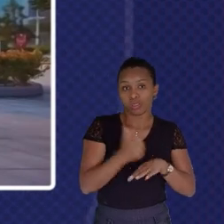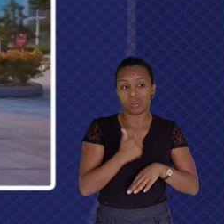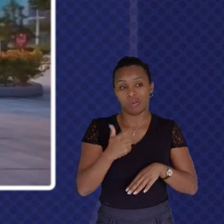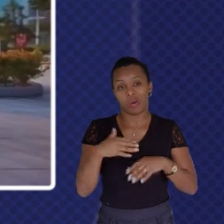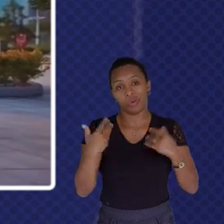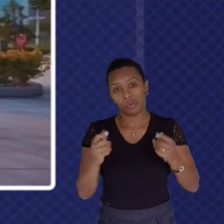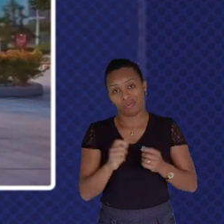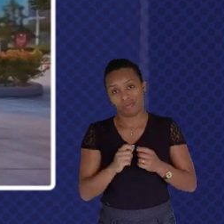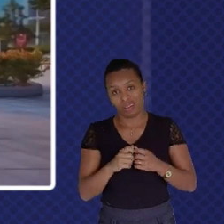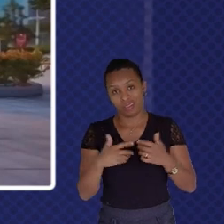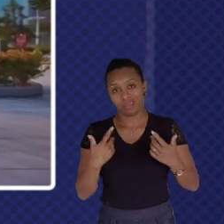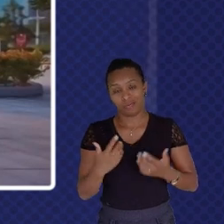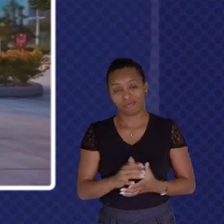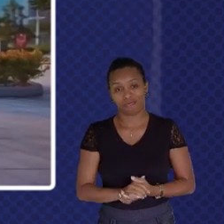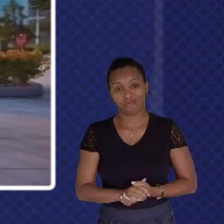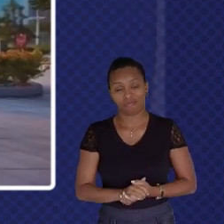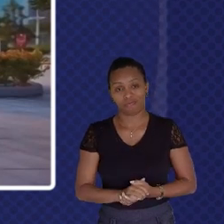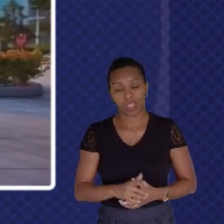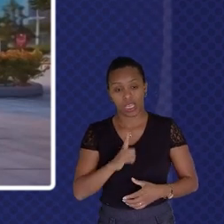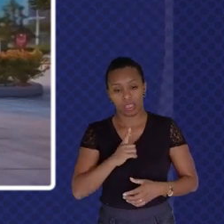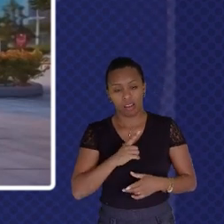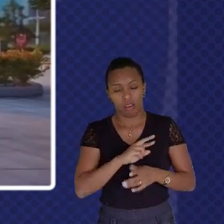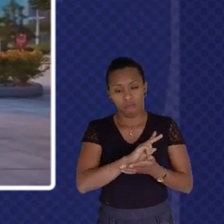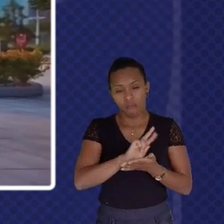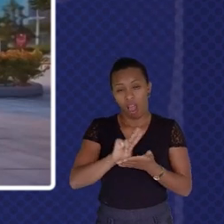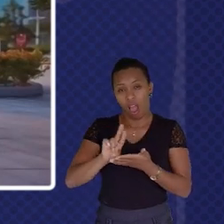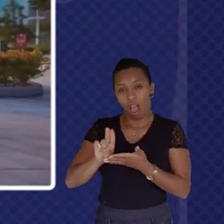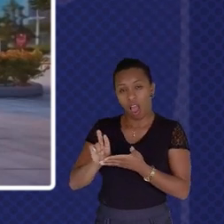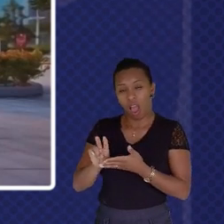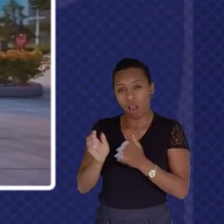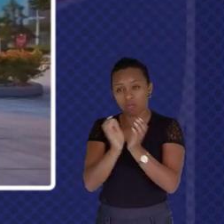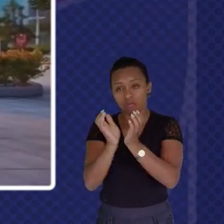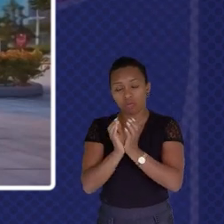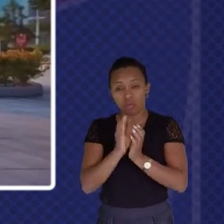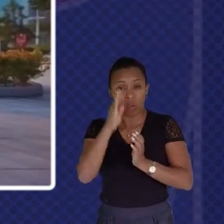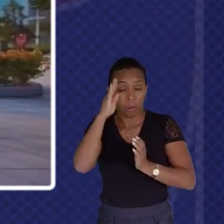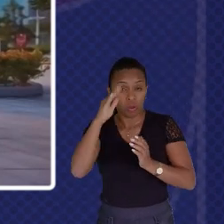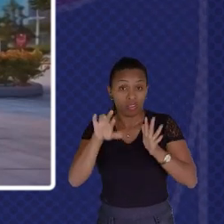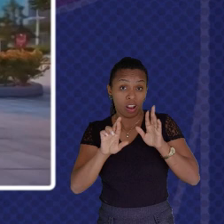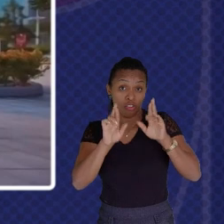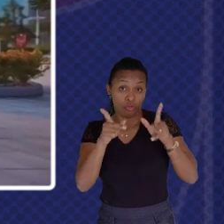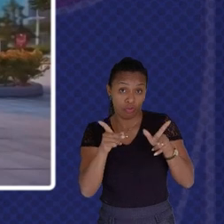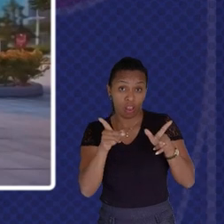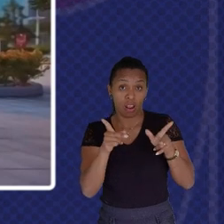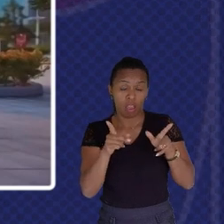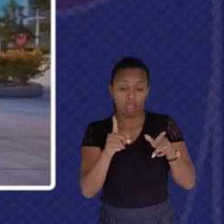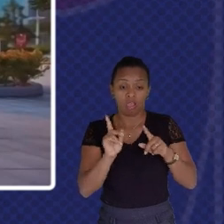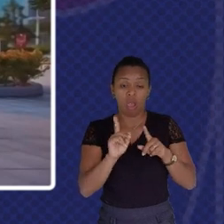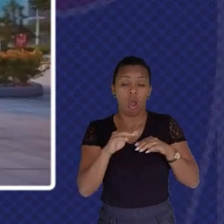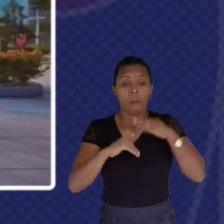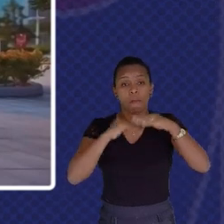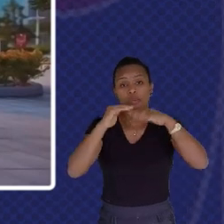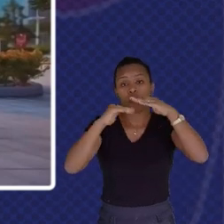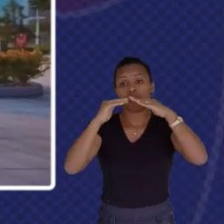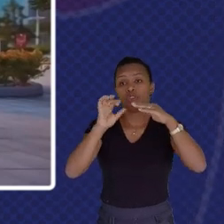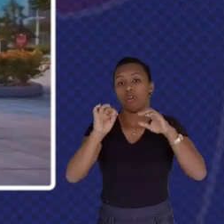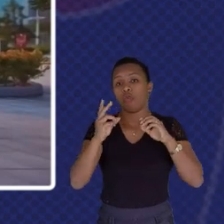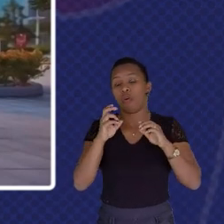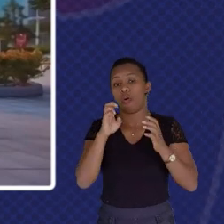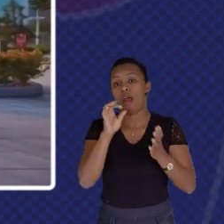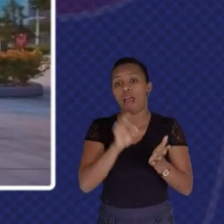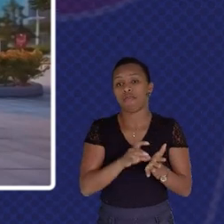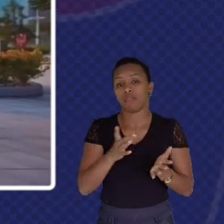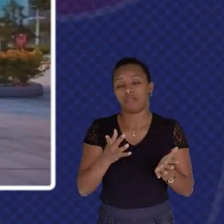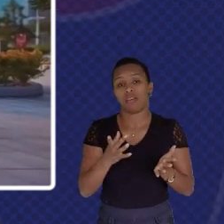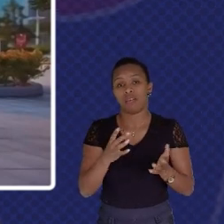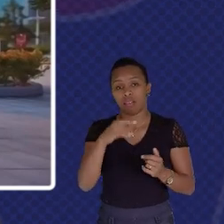Priorities It It's Not Just About Efficiency It's Not Just Productivity It's About Productive Failure Failing Fast And Learning Fast In The Whole